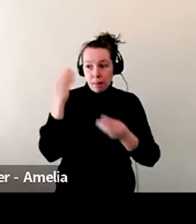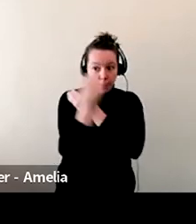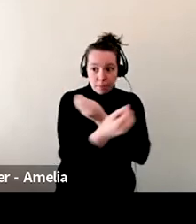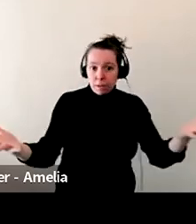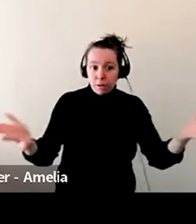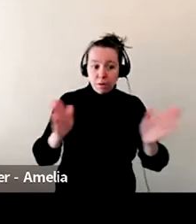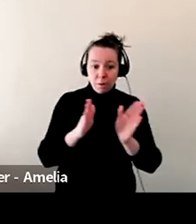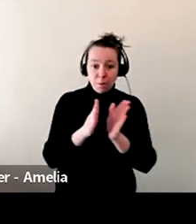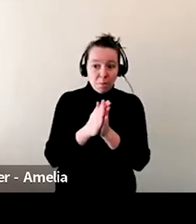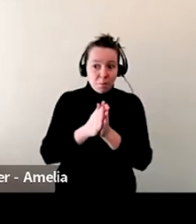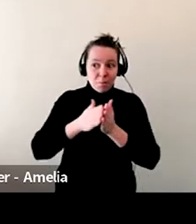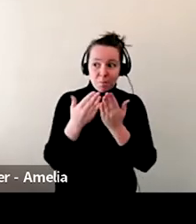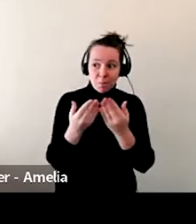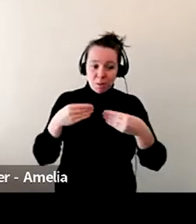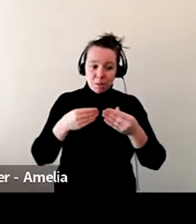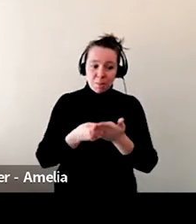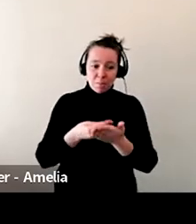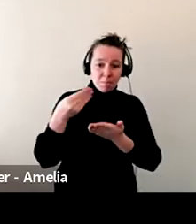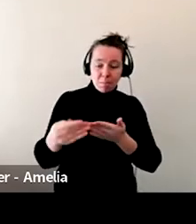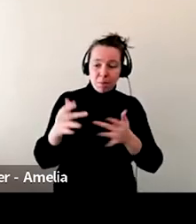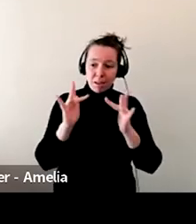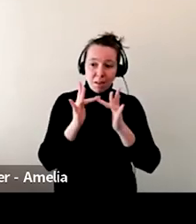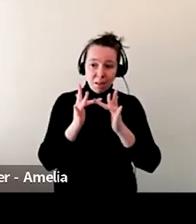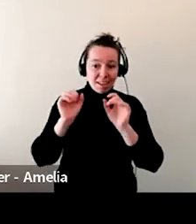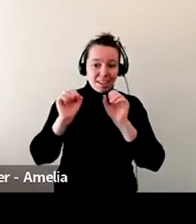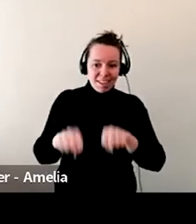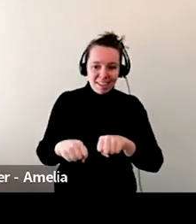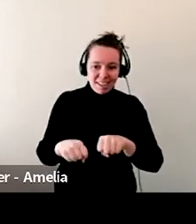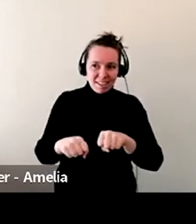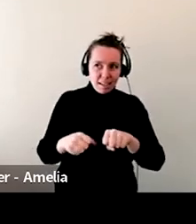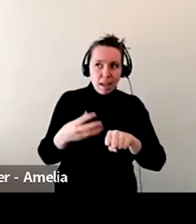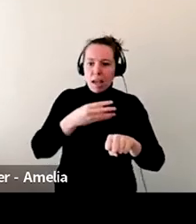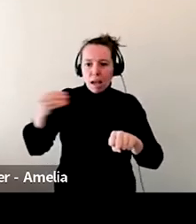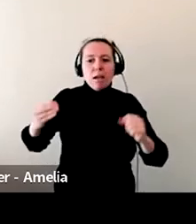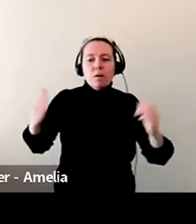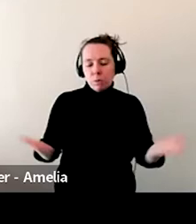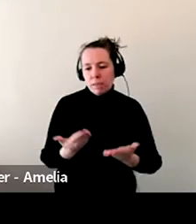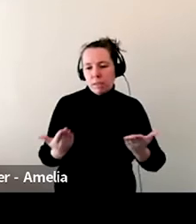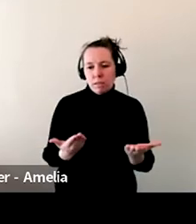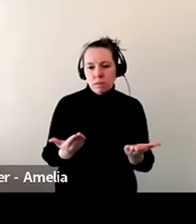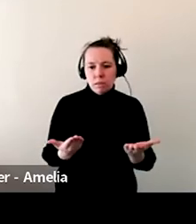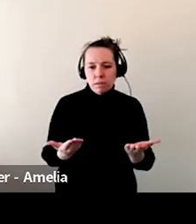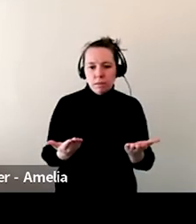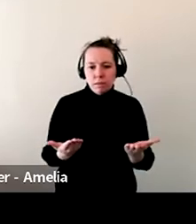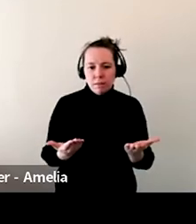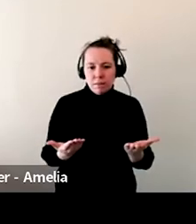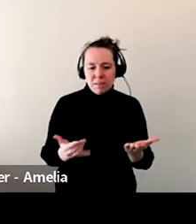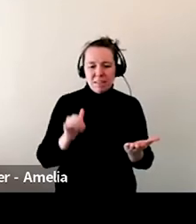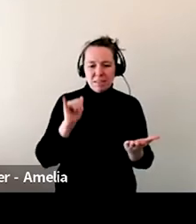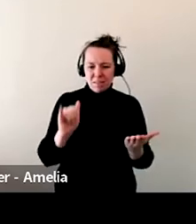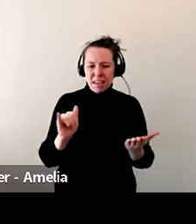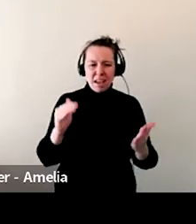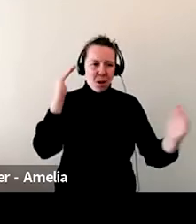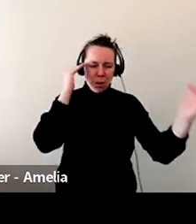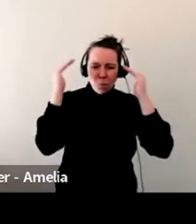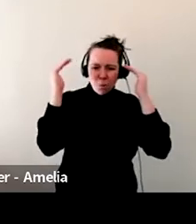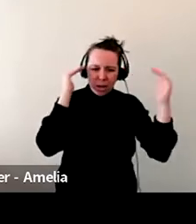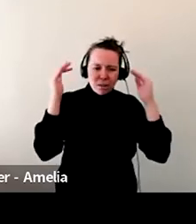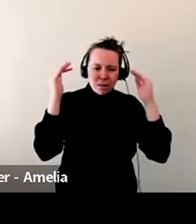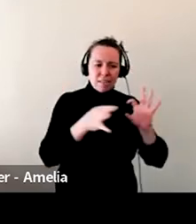had curbside. We had to let them know we were even there. So I think that was the biggest challenge we faced. Um,